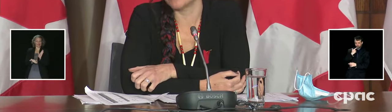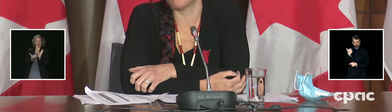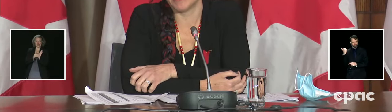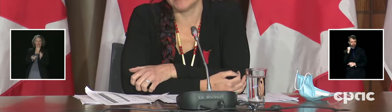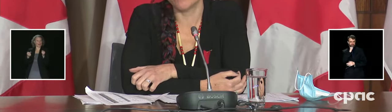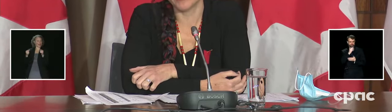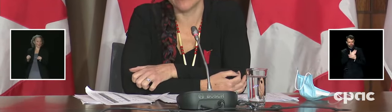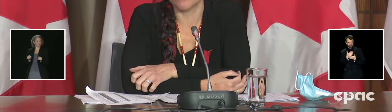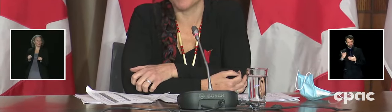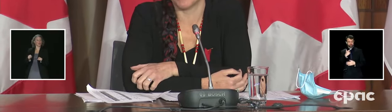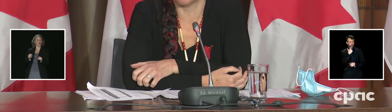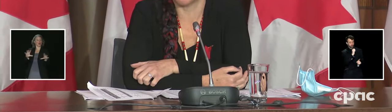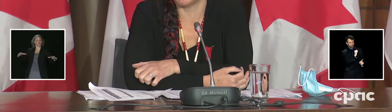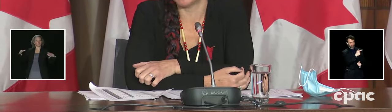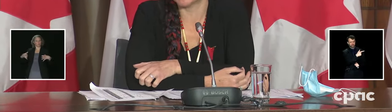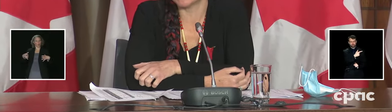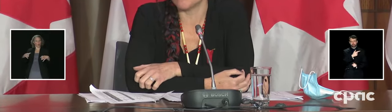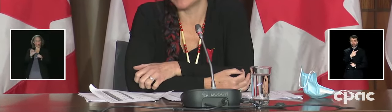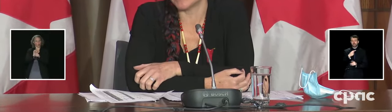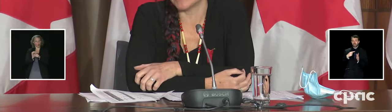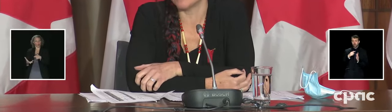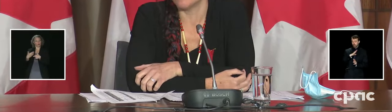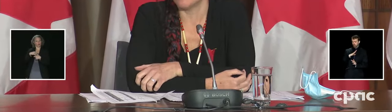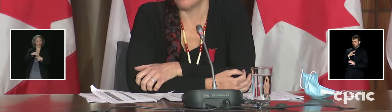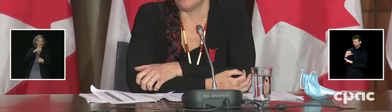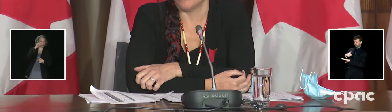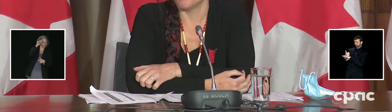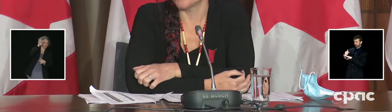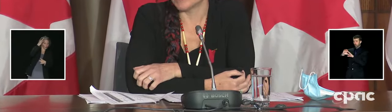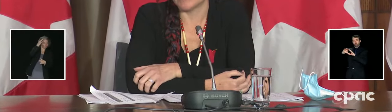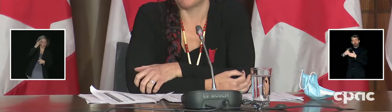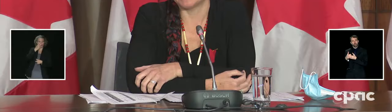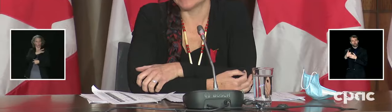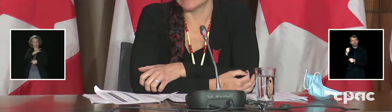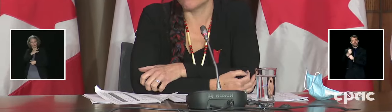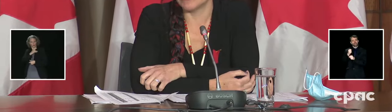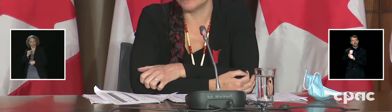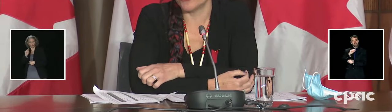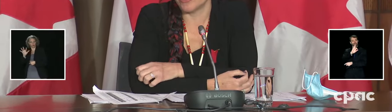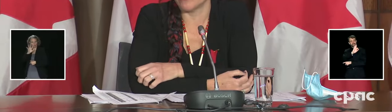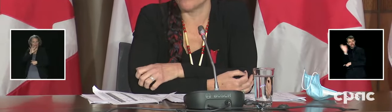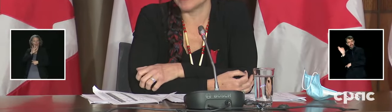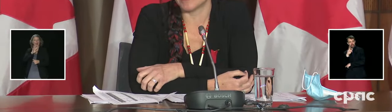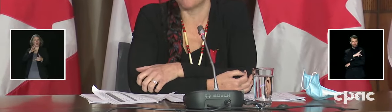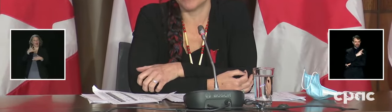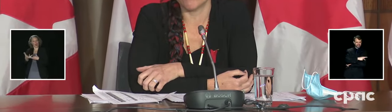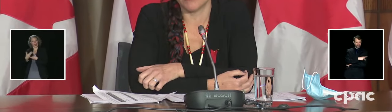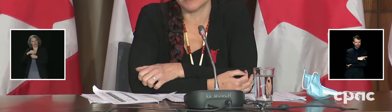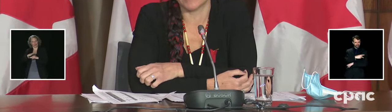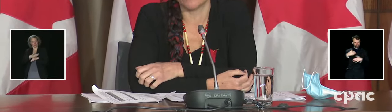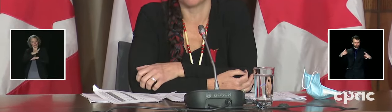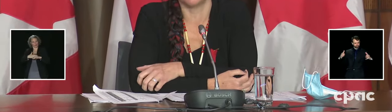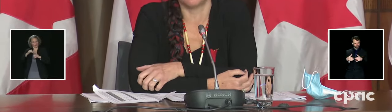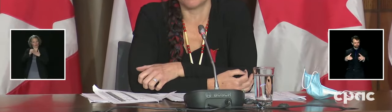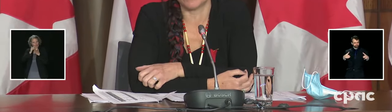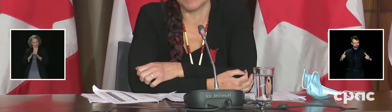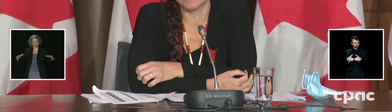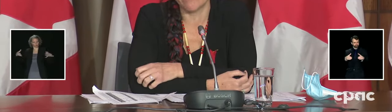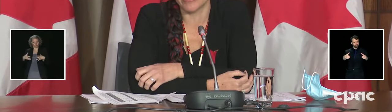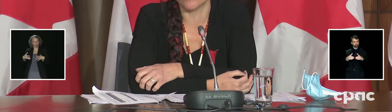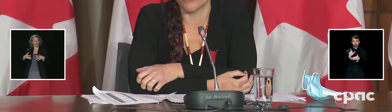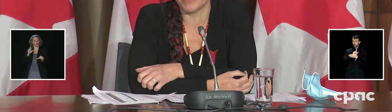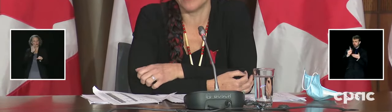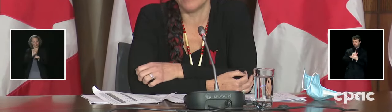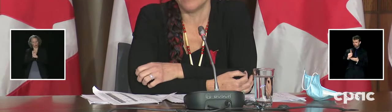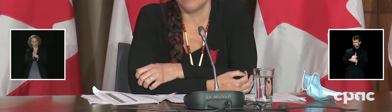vaccine planning working group that has been meeting since the beginning on a weekly basis and really share what's happening across the country. And there's a